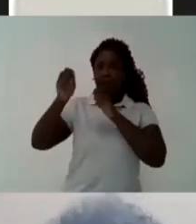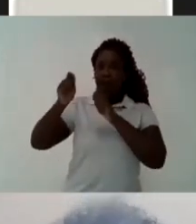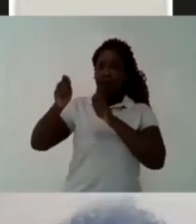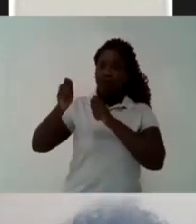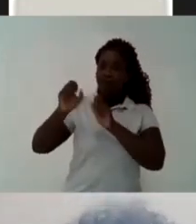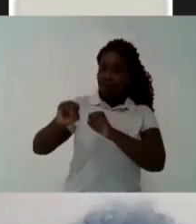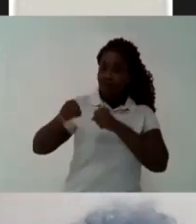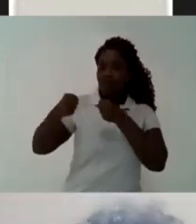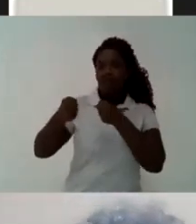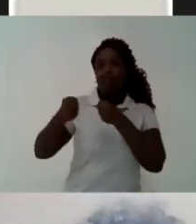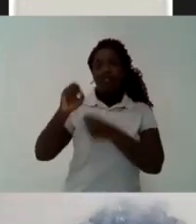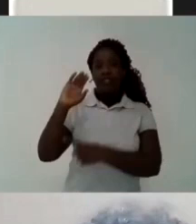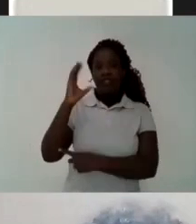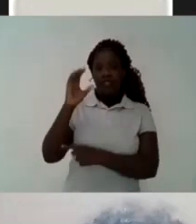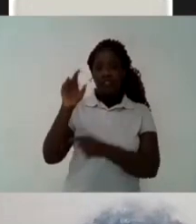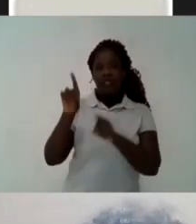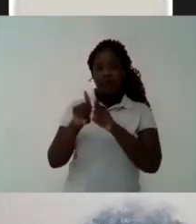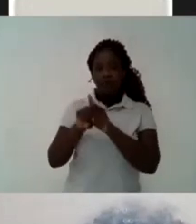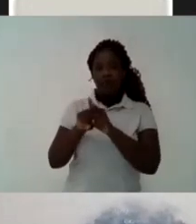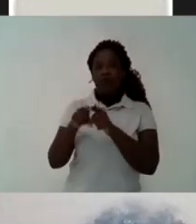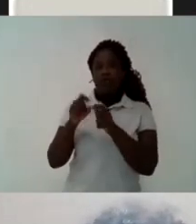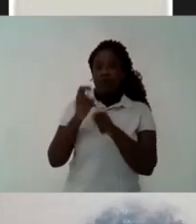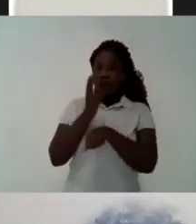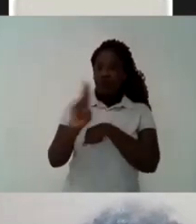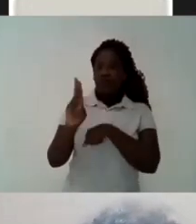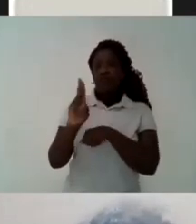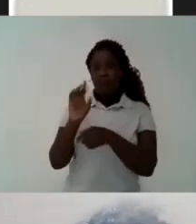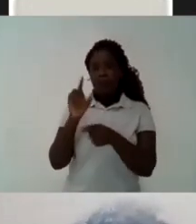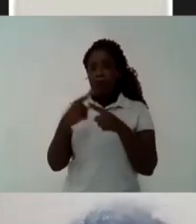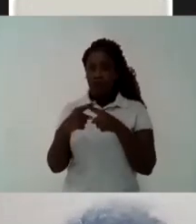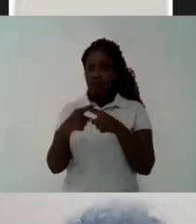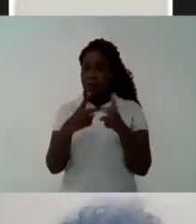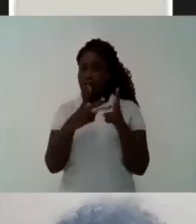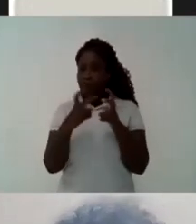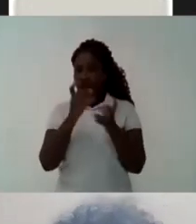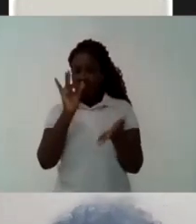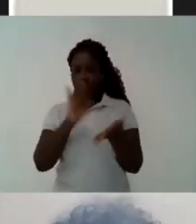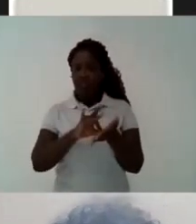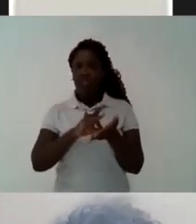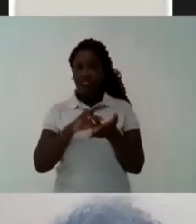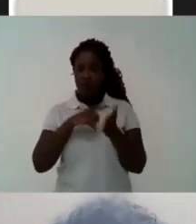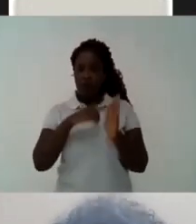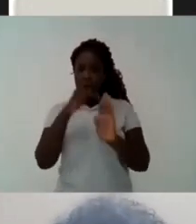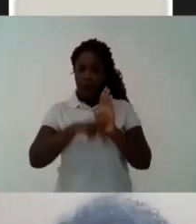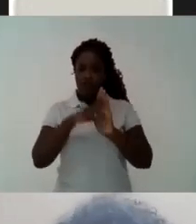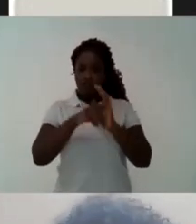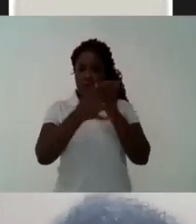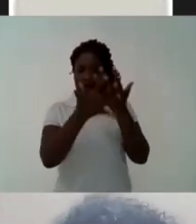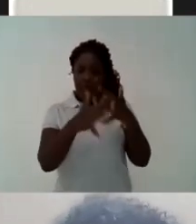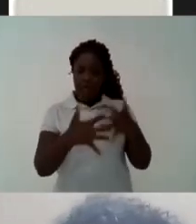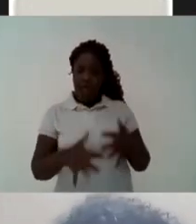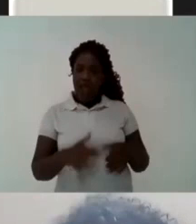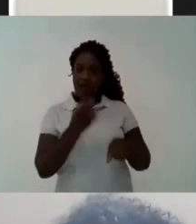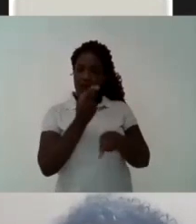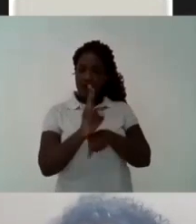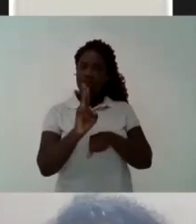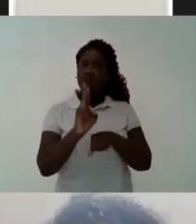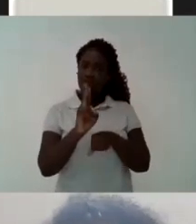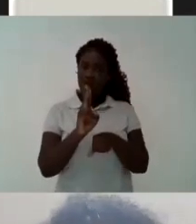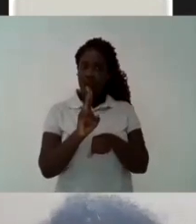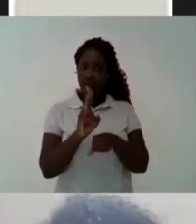We saw an expansion of the universities themselves So an expansion of the